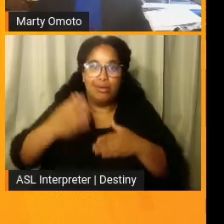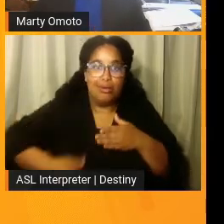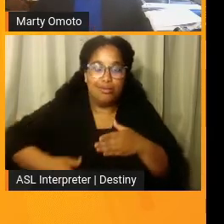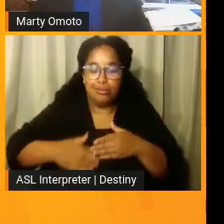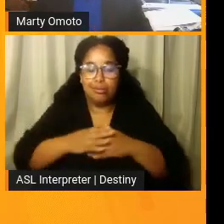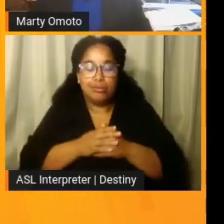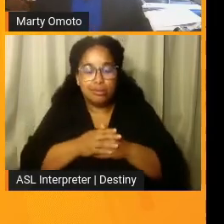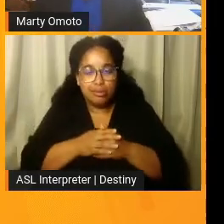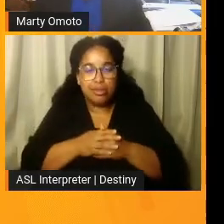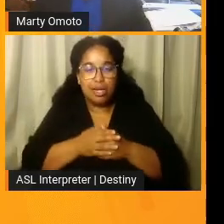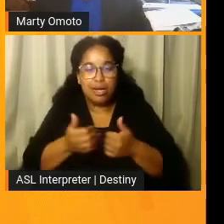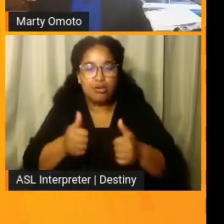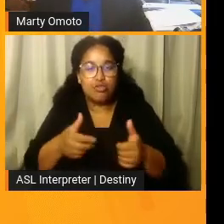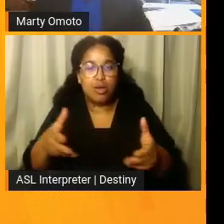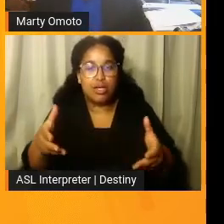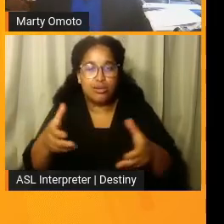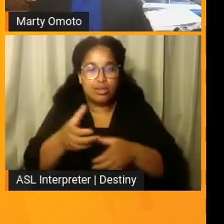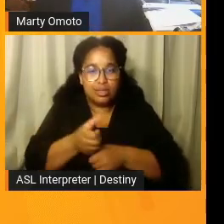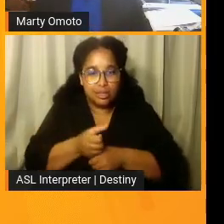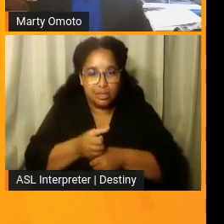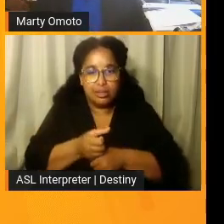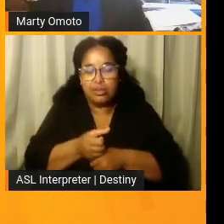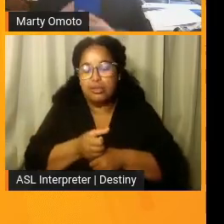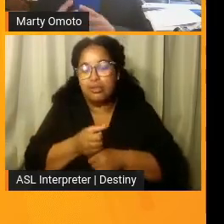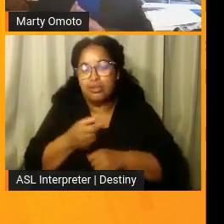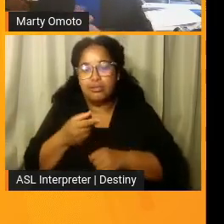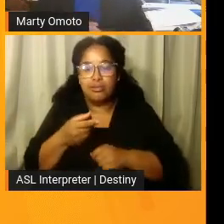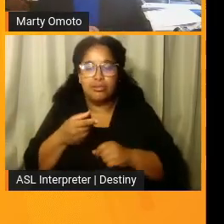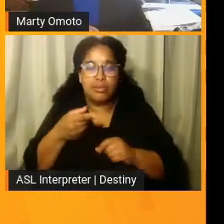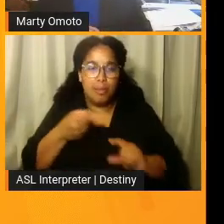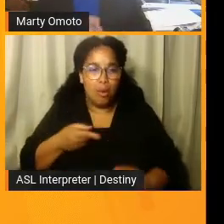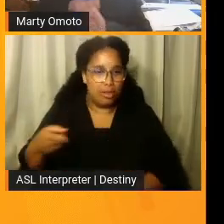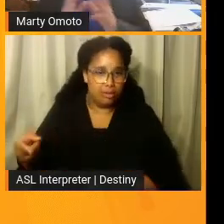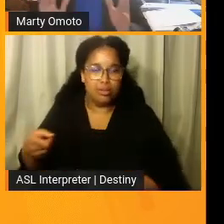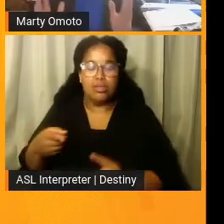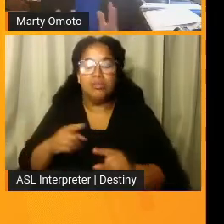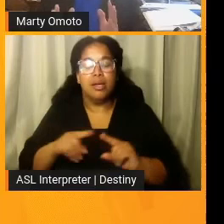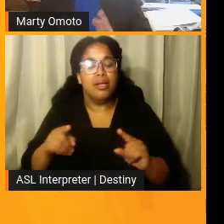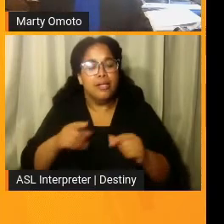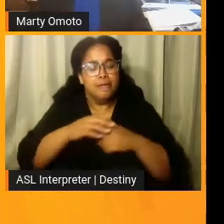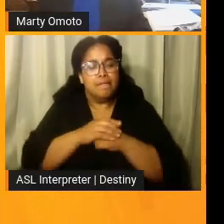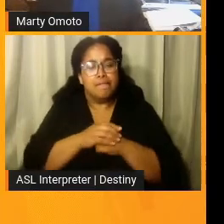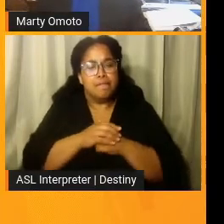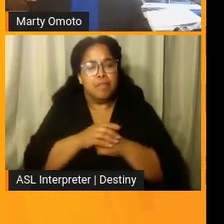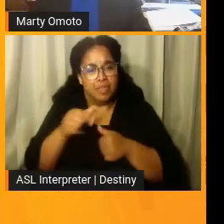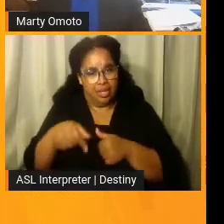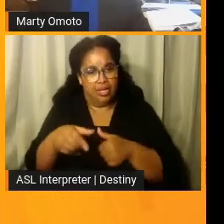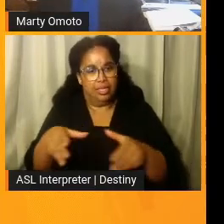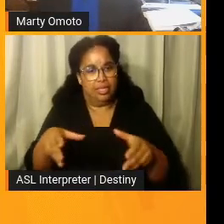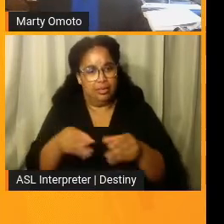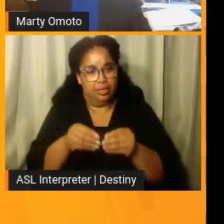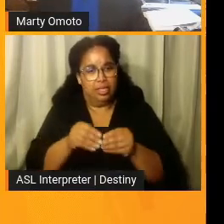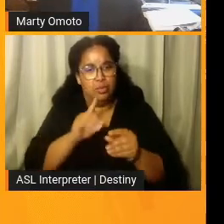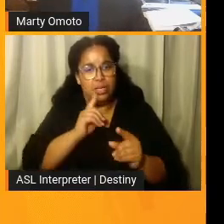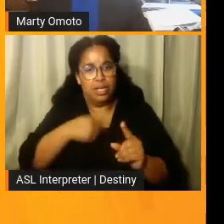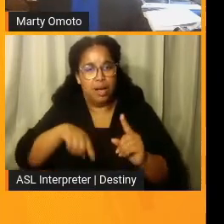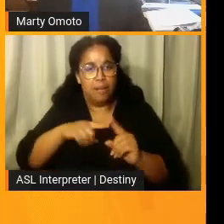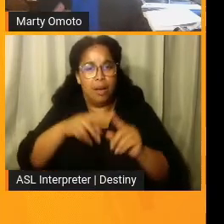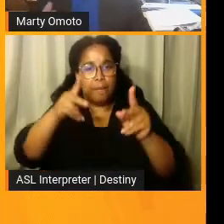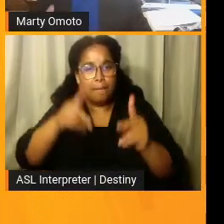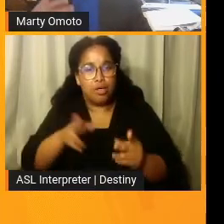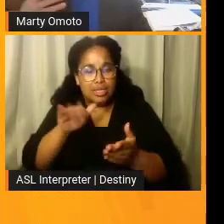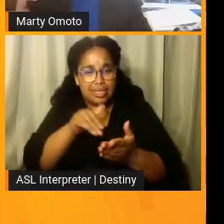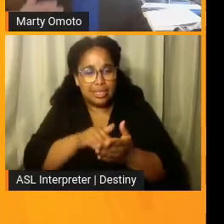try to shorten this down. Uh, but this, this, uh, this breakout is, is about person centered